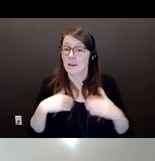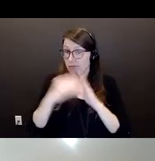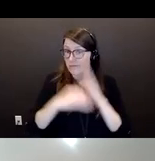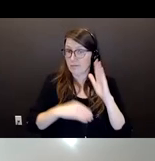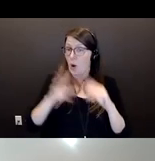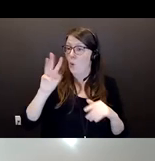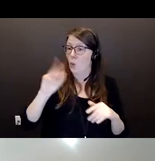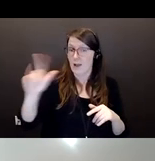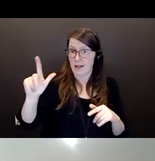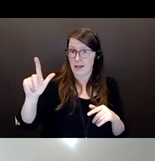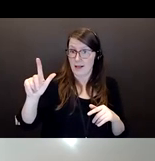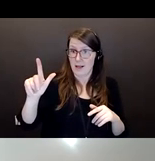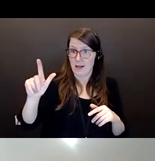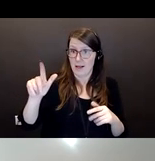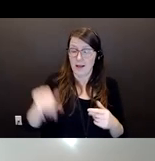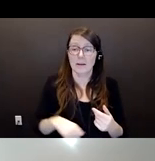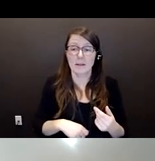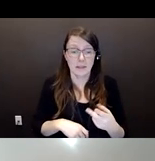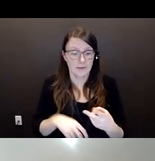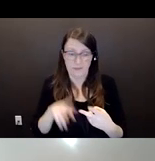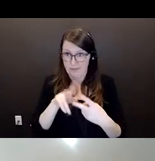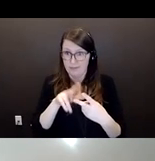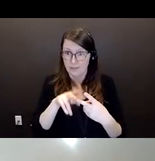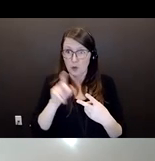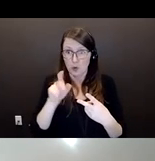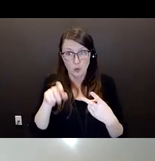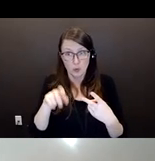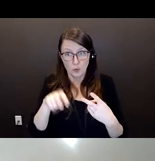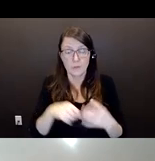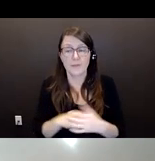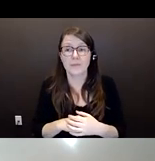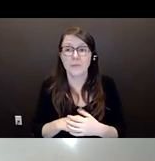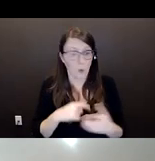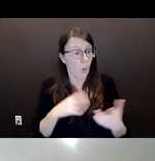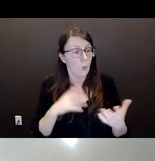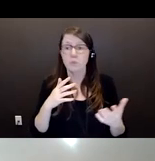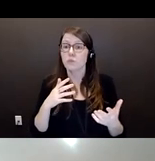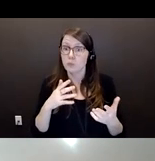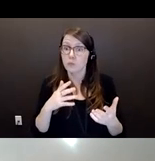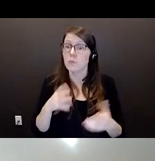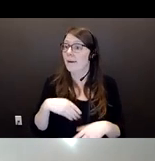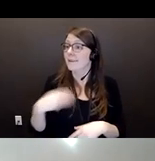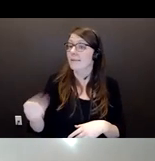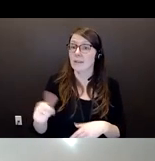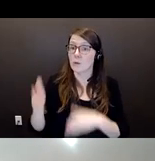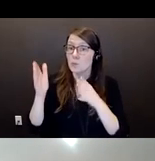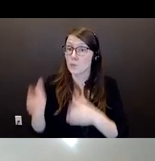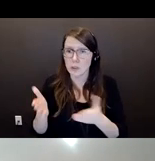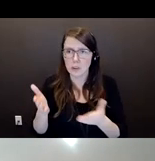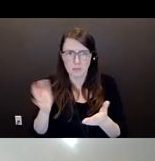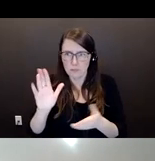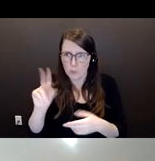someone else has it, i.e. you keep possession of the documents until the time comes. When it comes to trying to